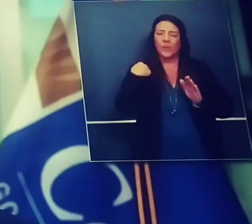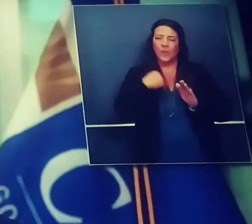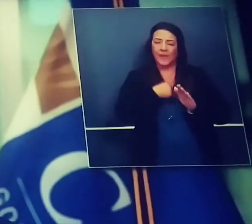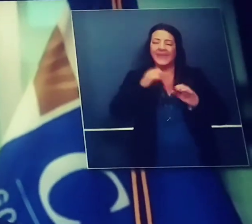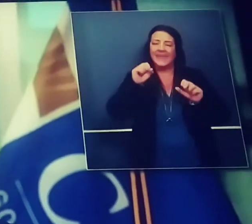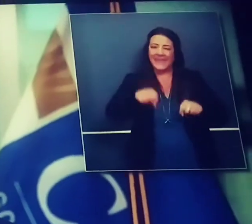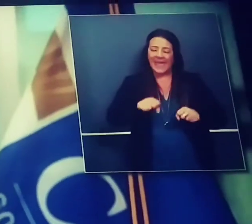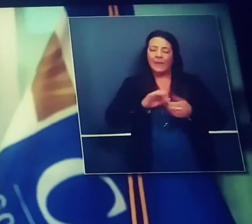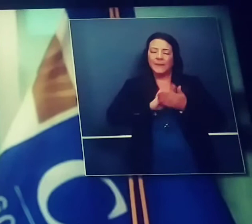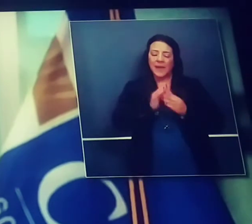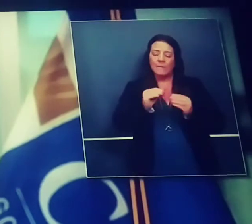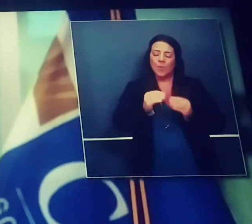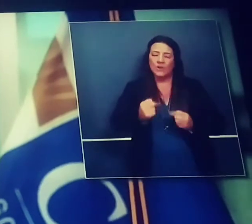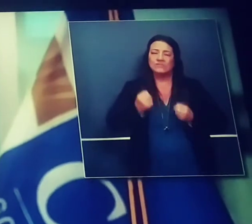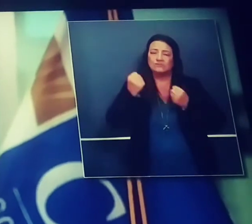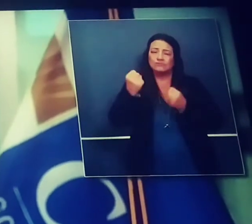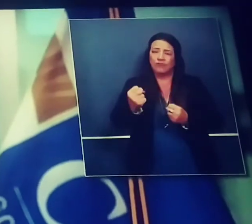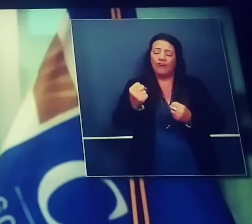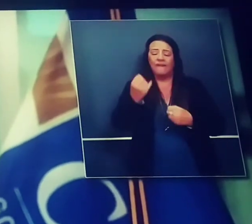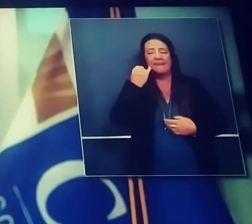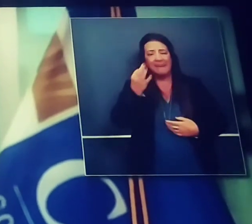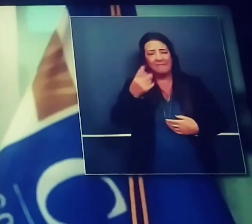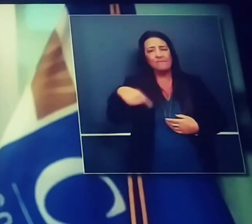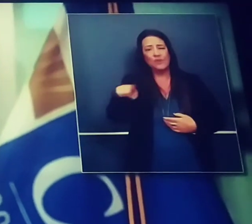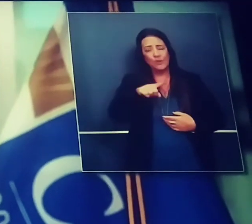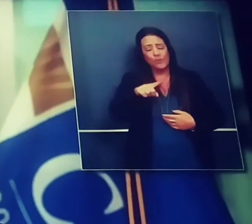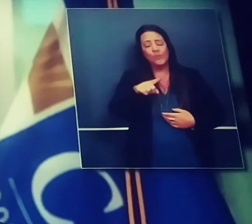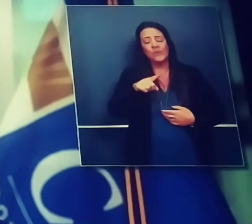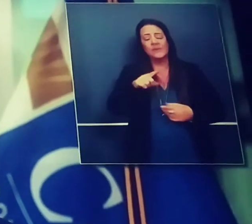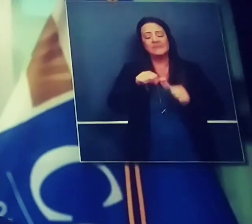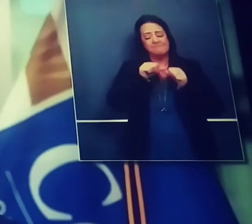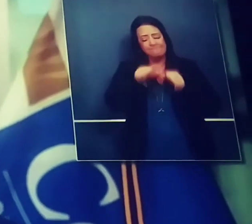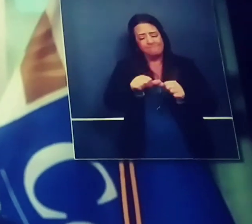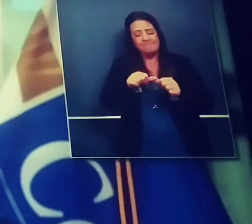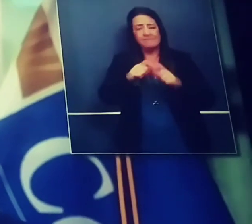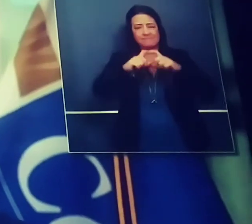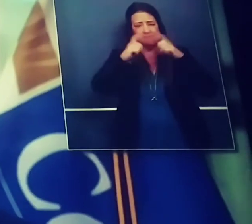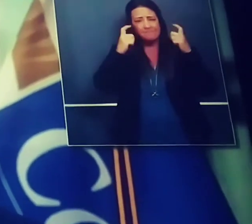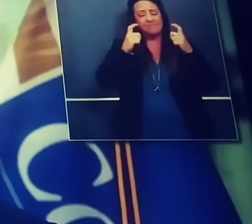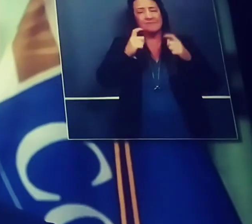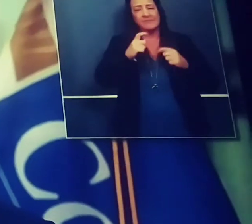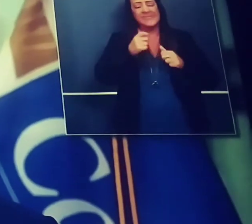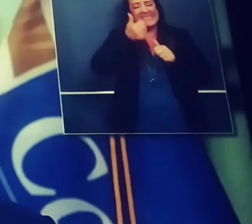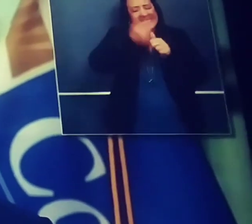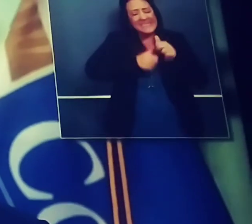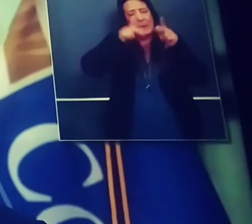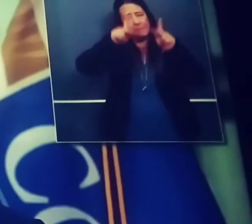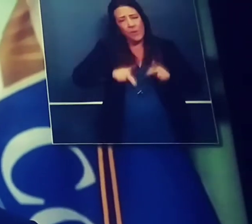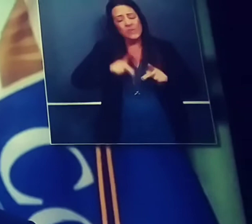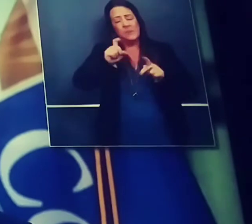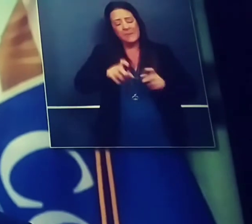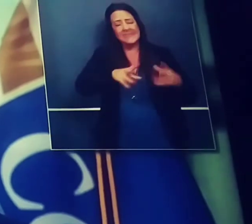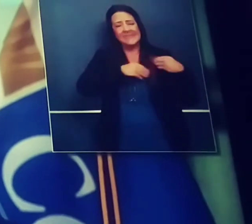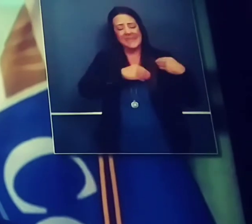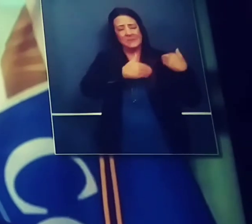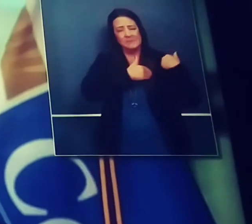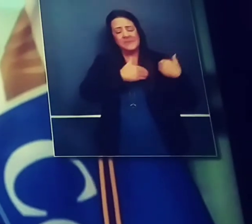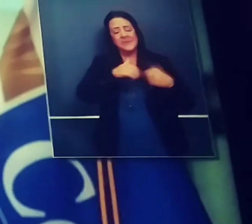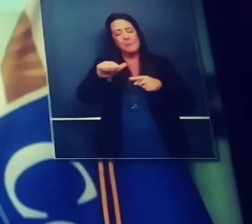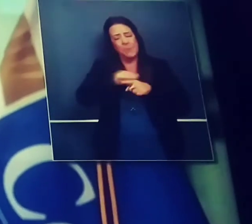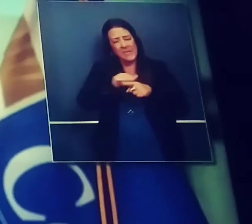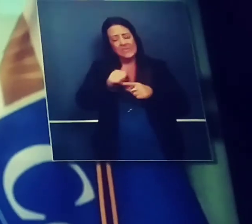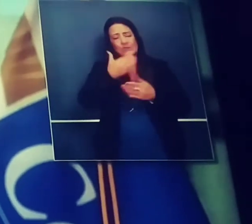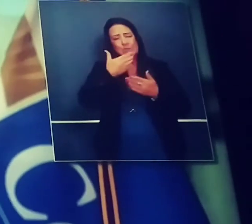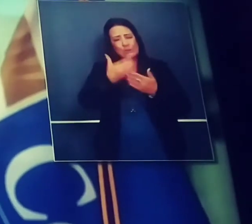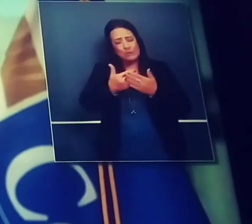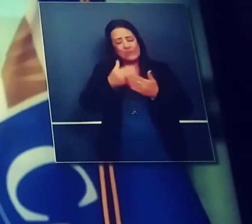become more resilient still in the future. And that, again, is decision each every one of us needs to make by practicing